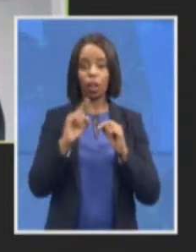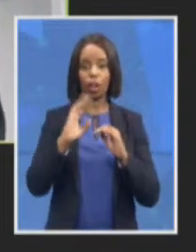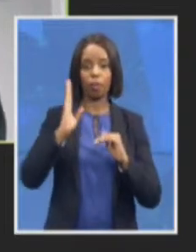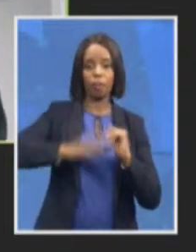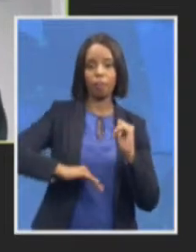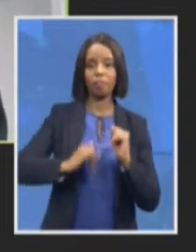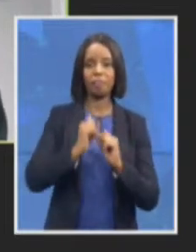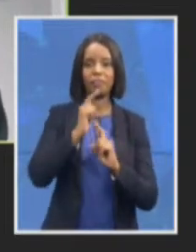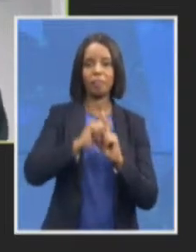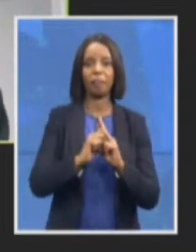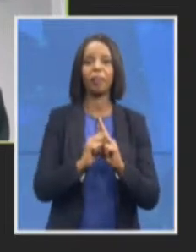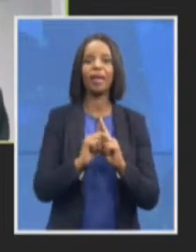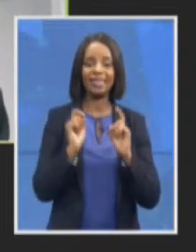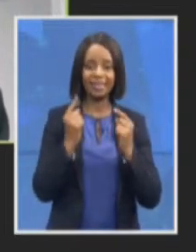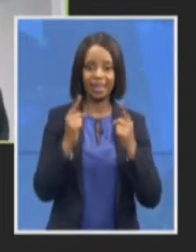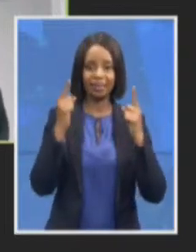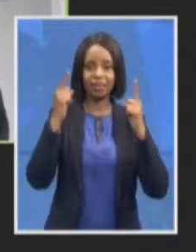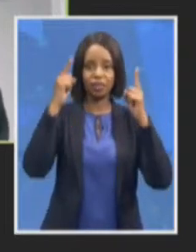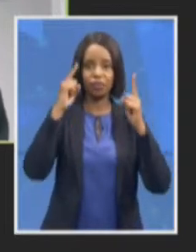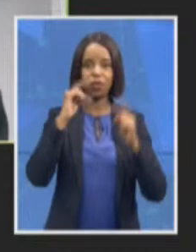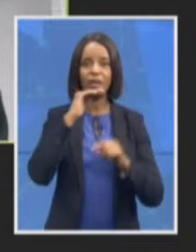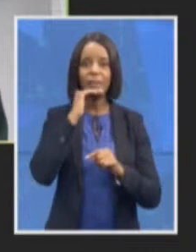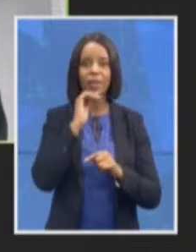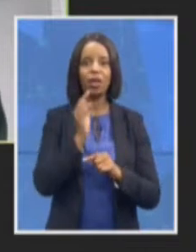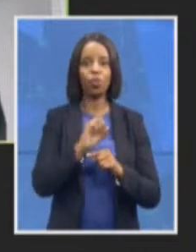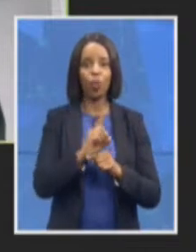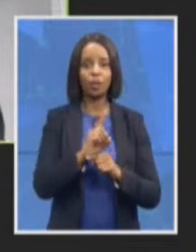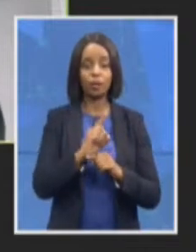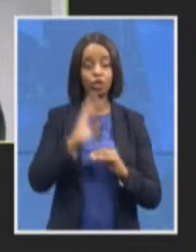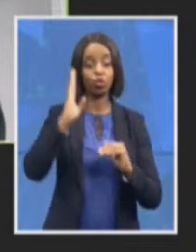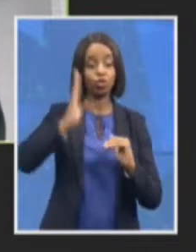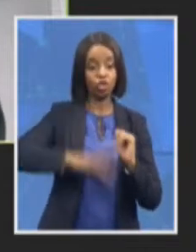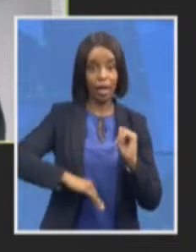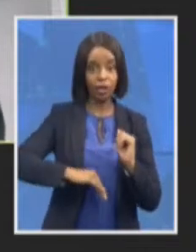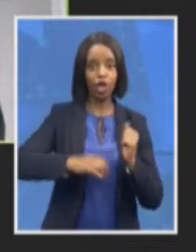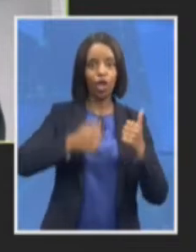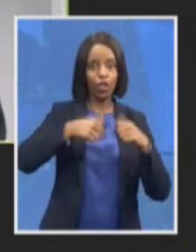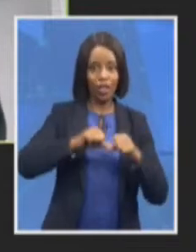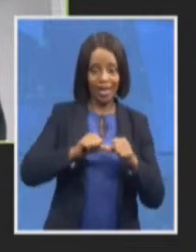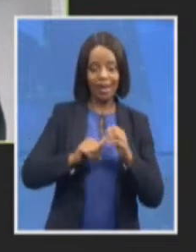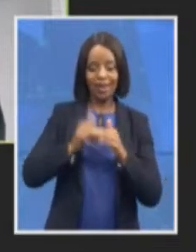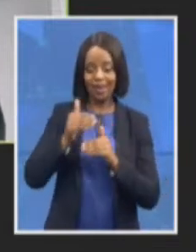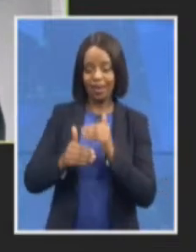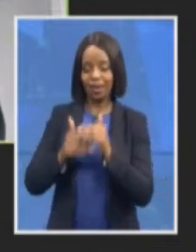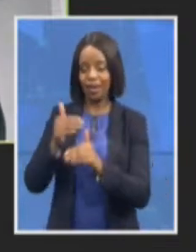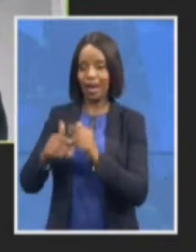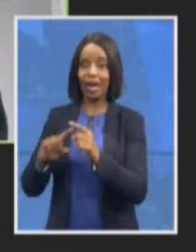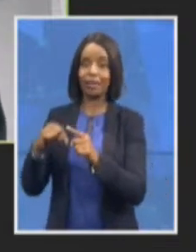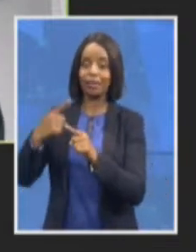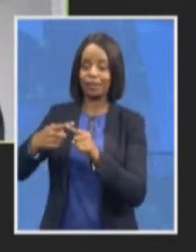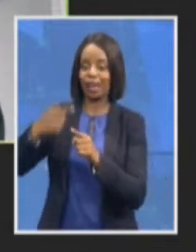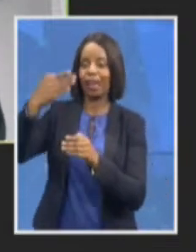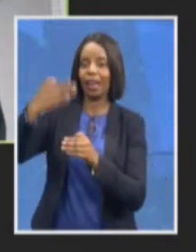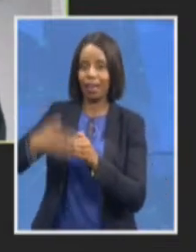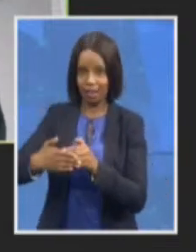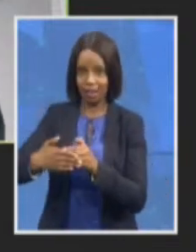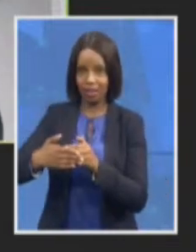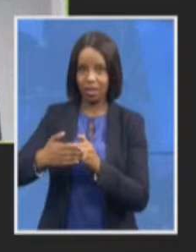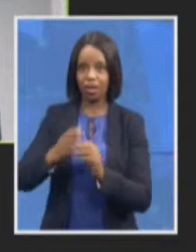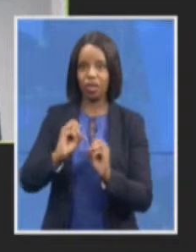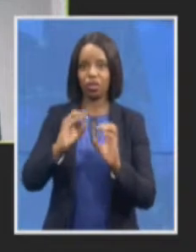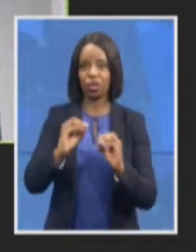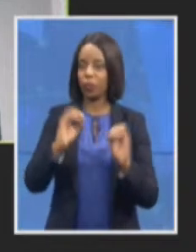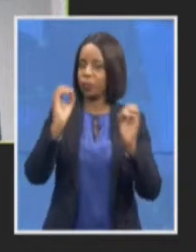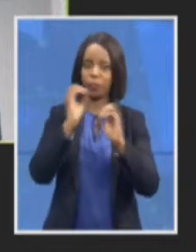conclusion and so there's no cases that have been concluded yet but